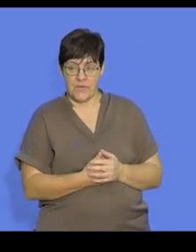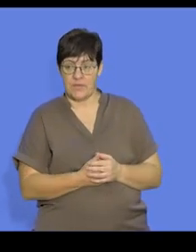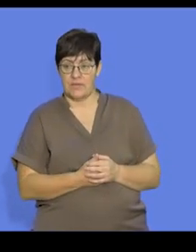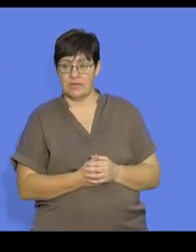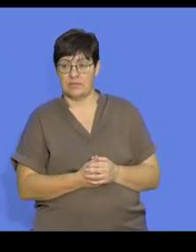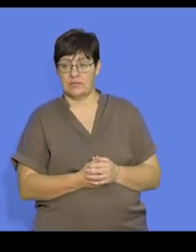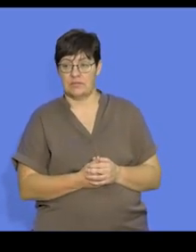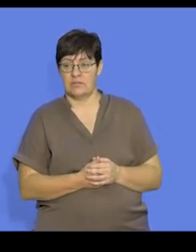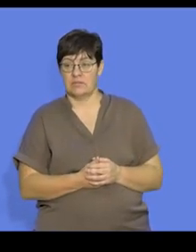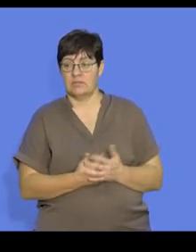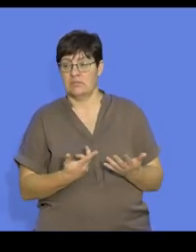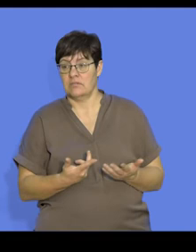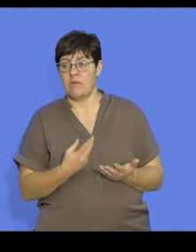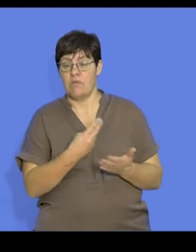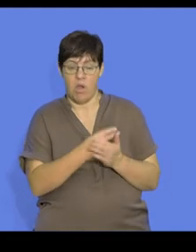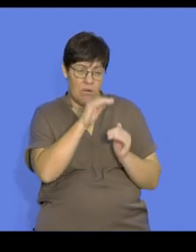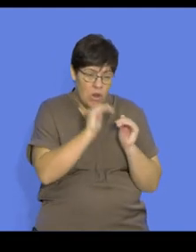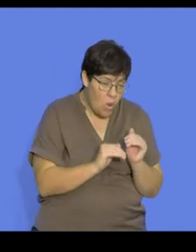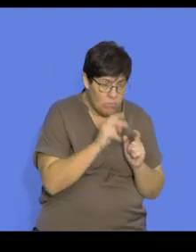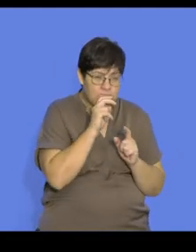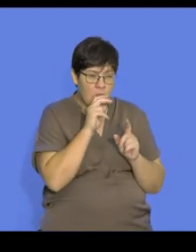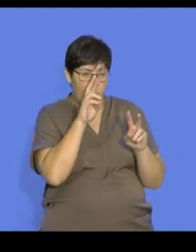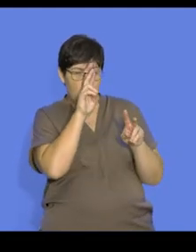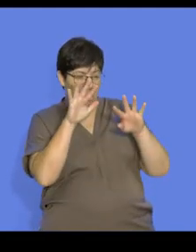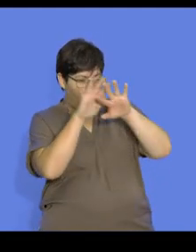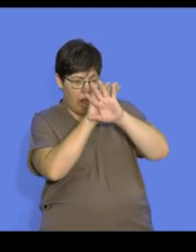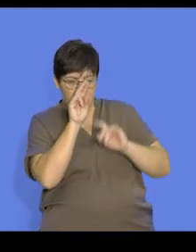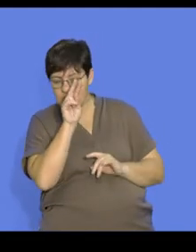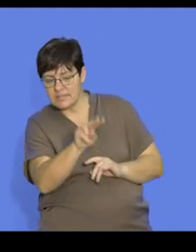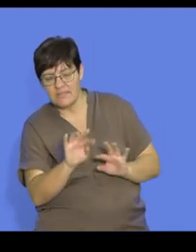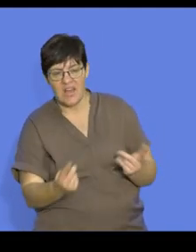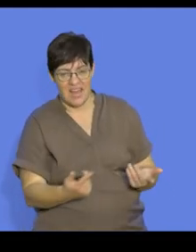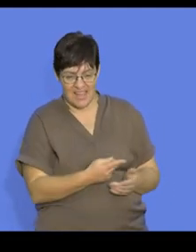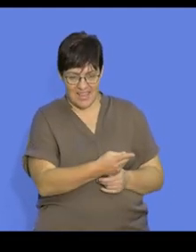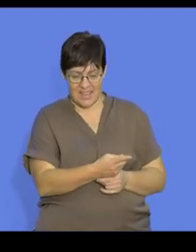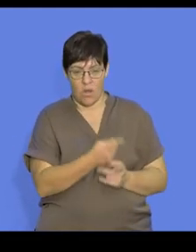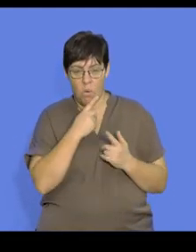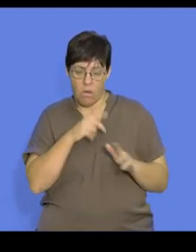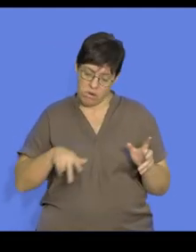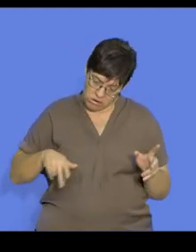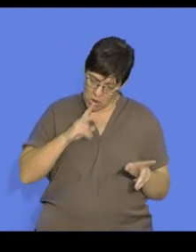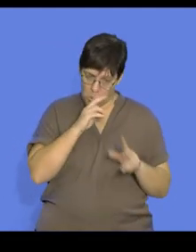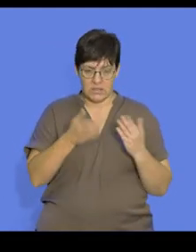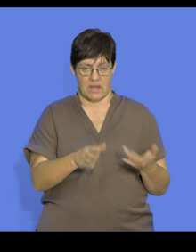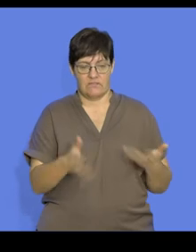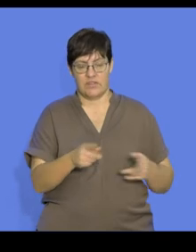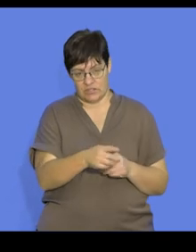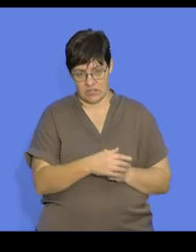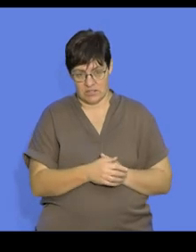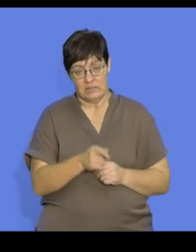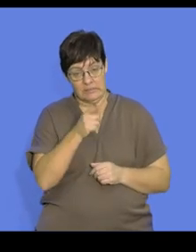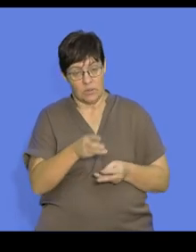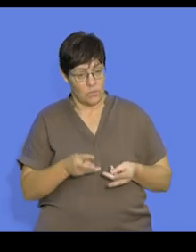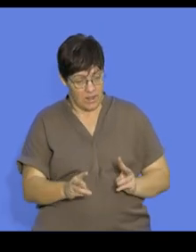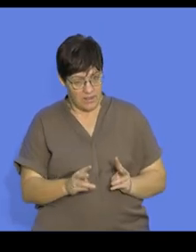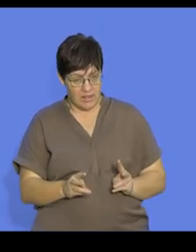lying low or camouflaged or remaining motionless on the ground, and in